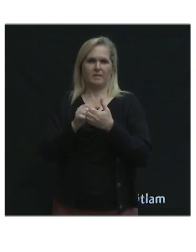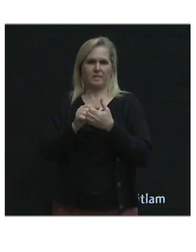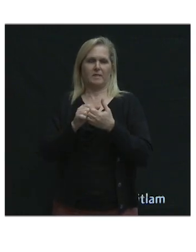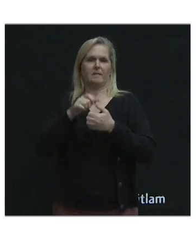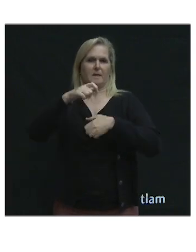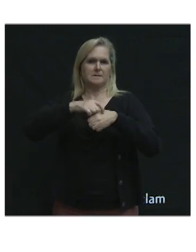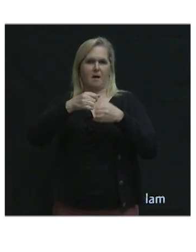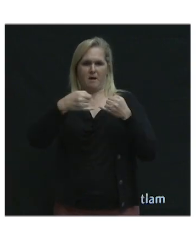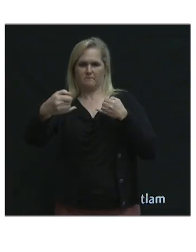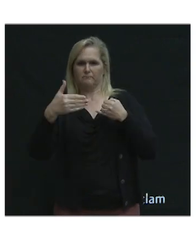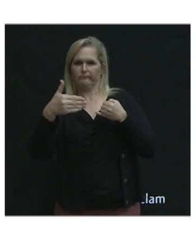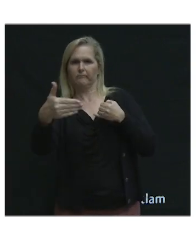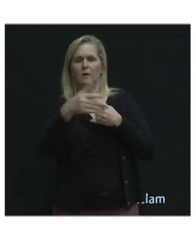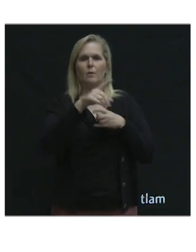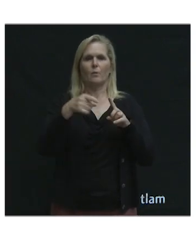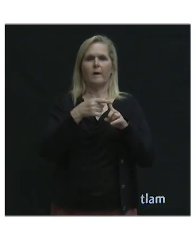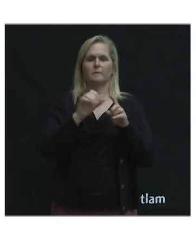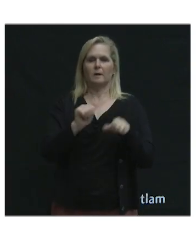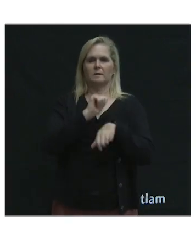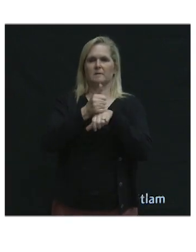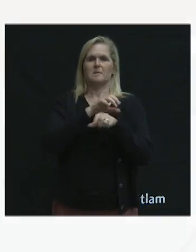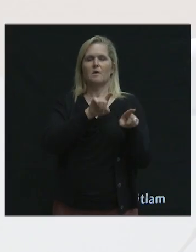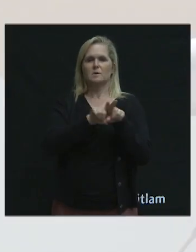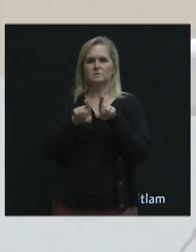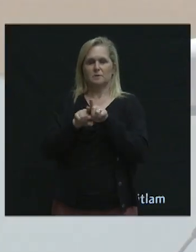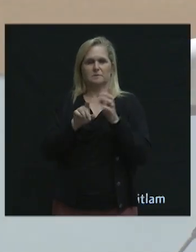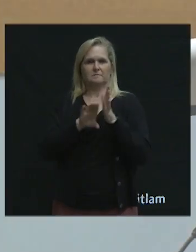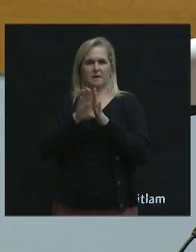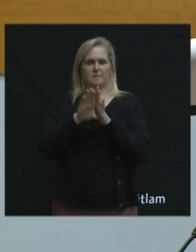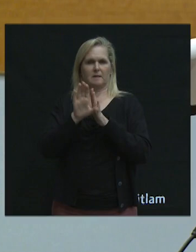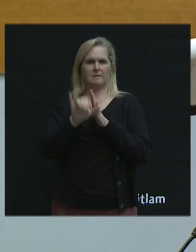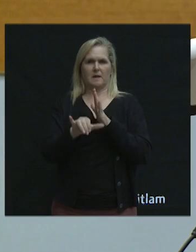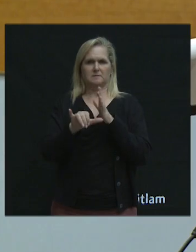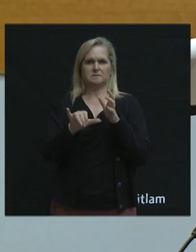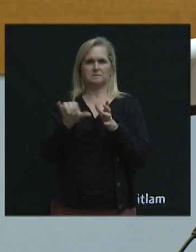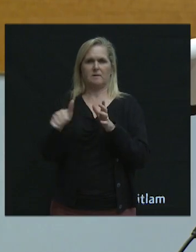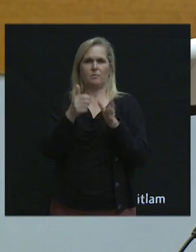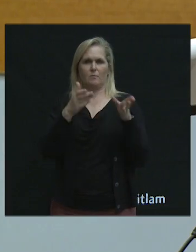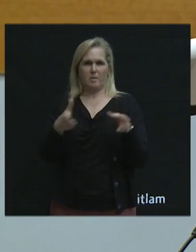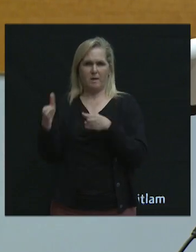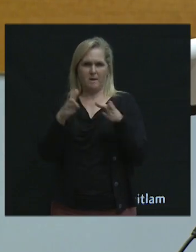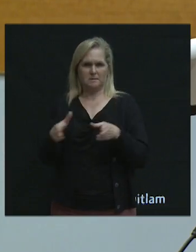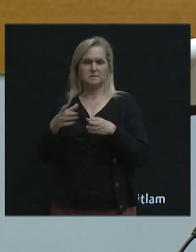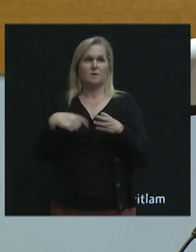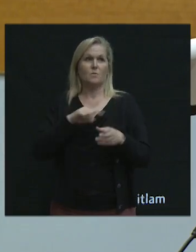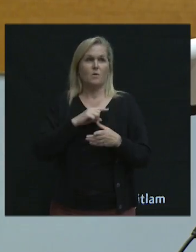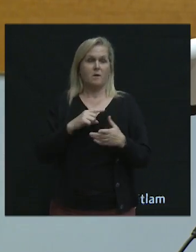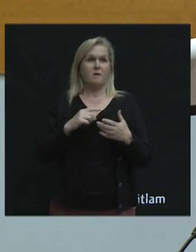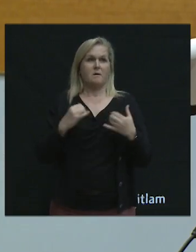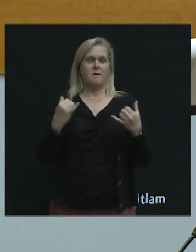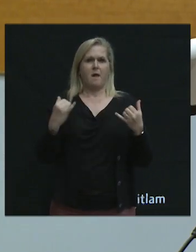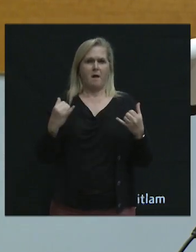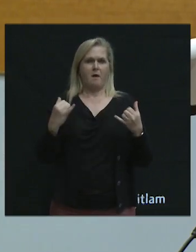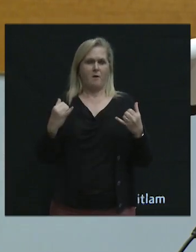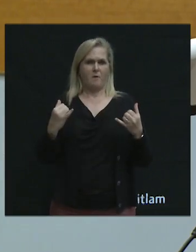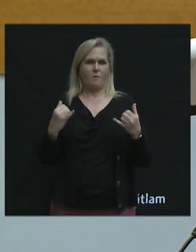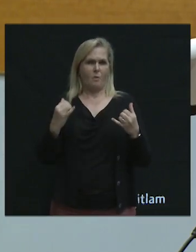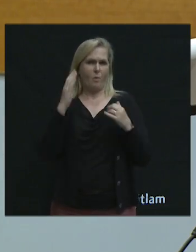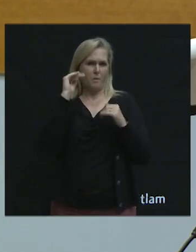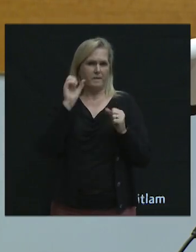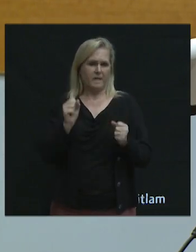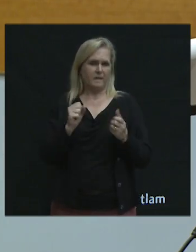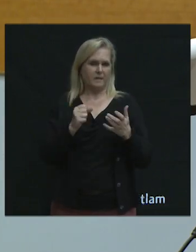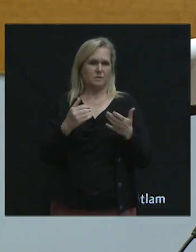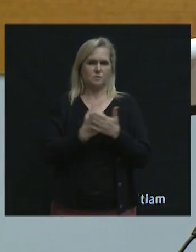-term timeframes, and also developing a monitoring plan. Uh, we are targeting to finalize the new, uh,